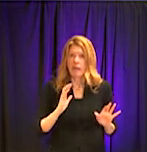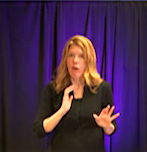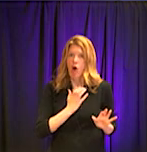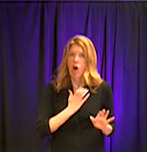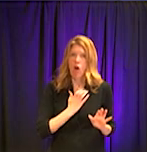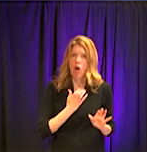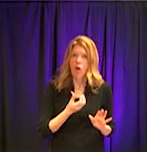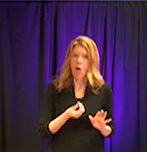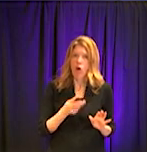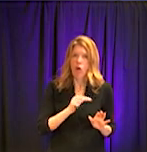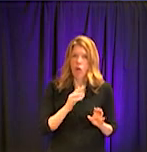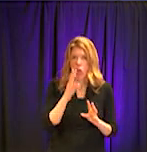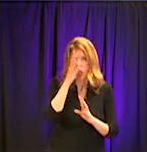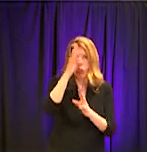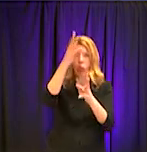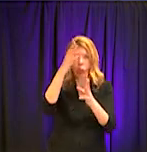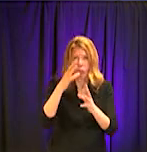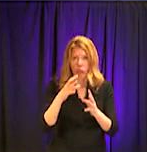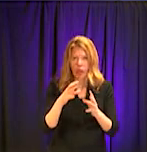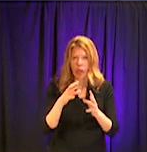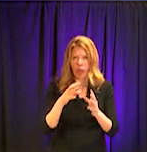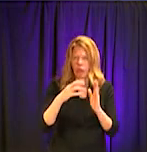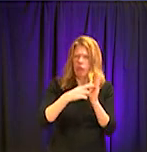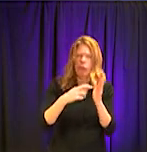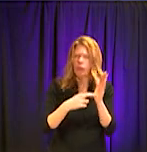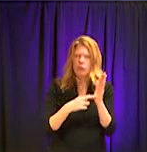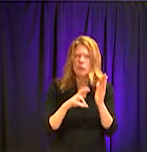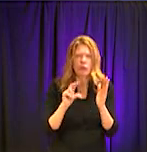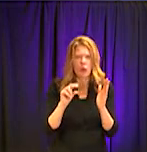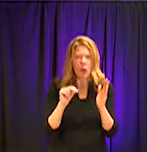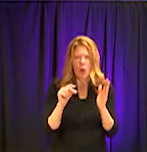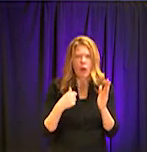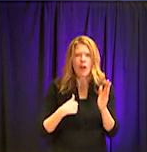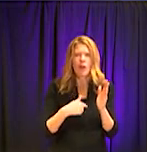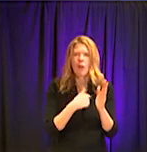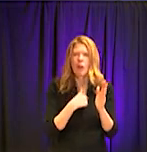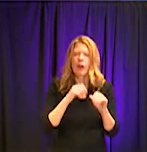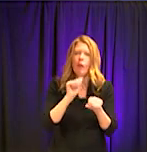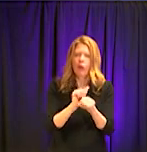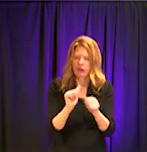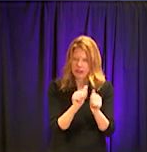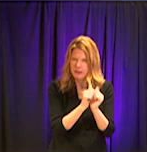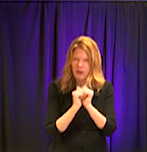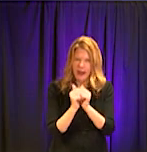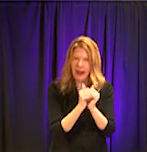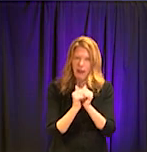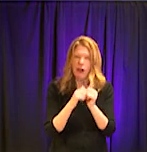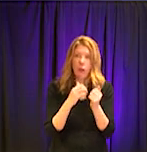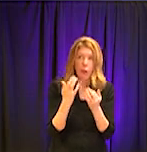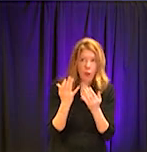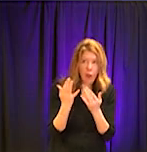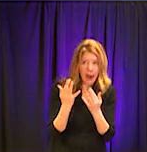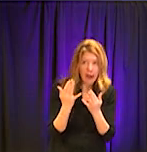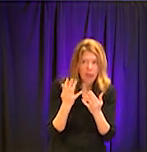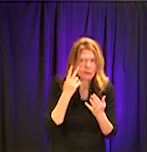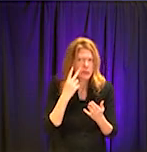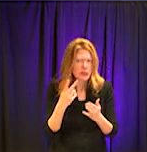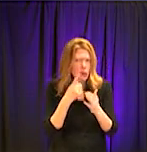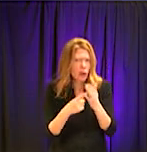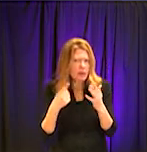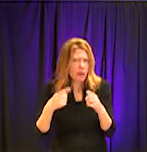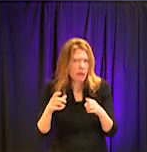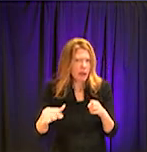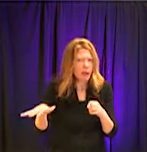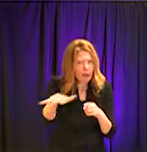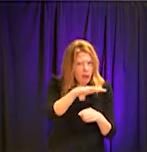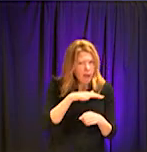those changes, then that's one reason we waited for a little while is because if we were the only